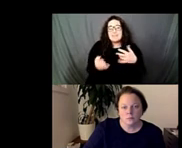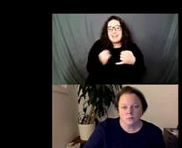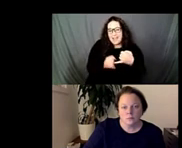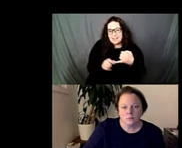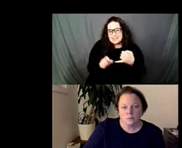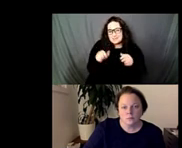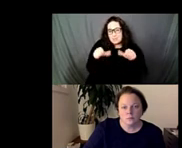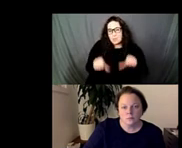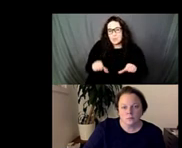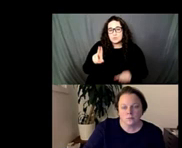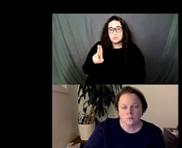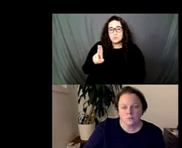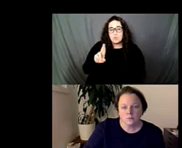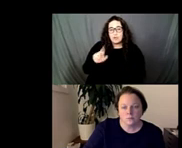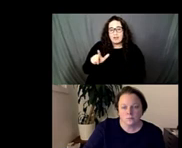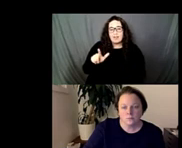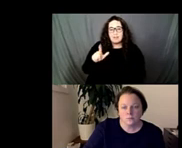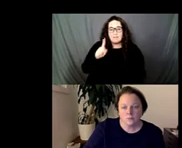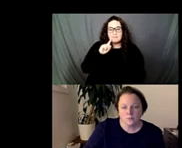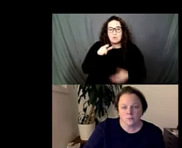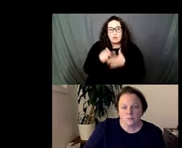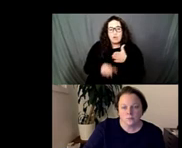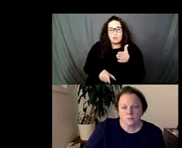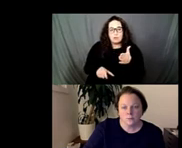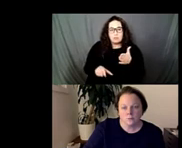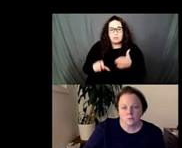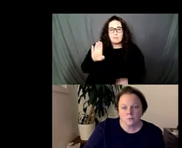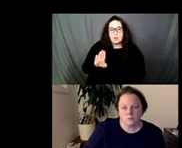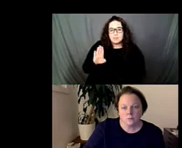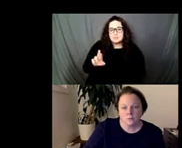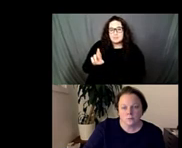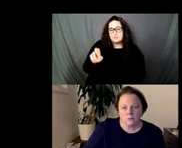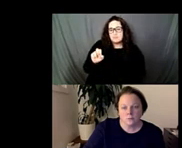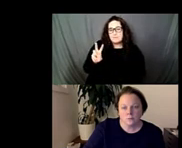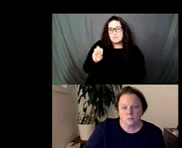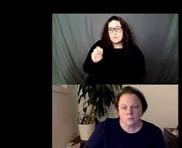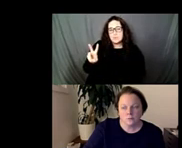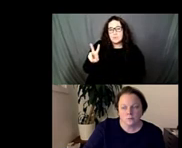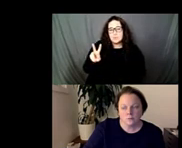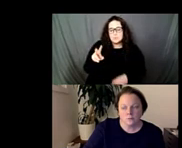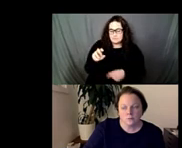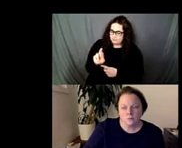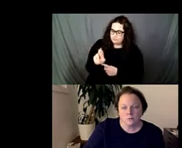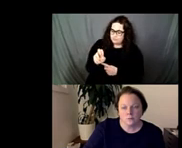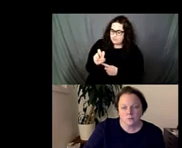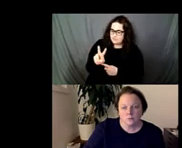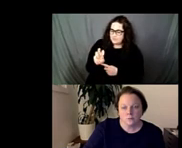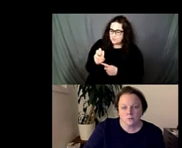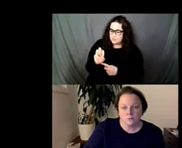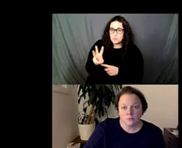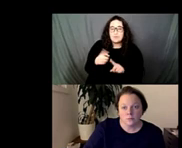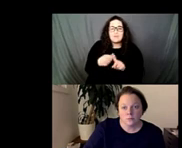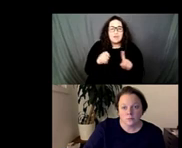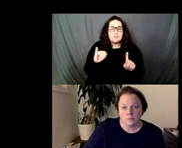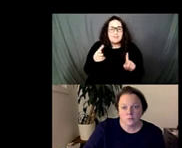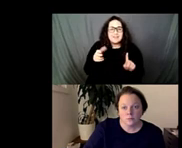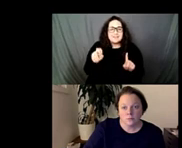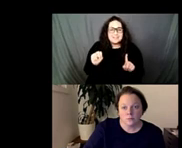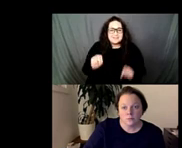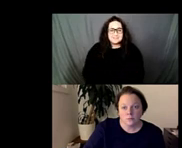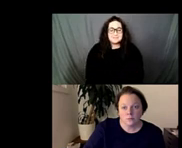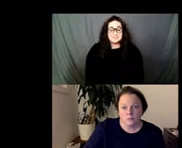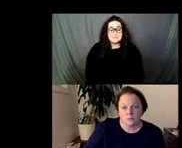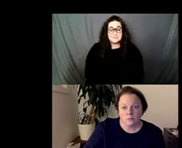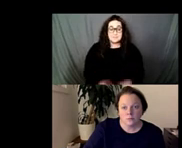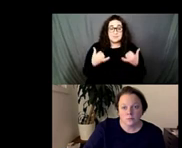jackson's piece in the boston review that i mentioned and then um my thought was it's about 720 we could see if there are